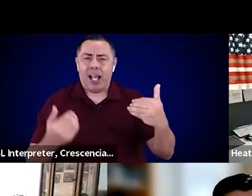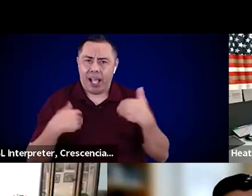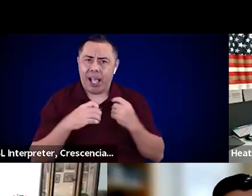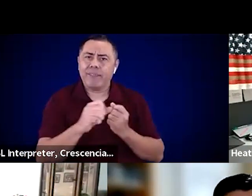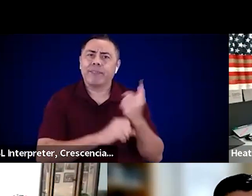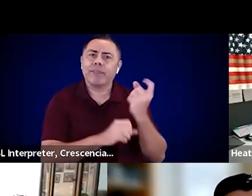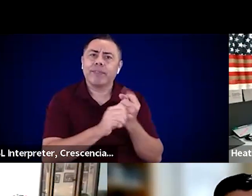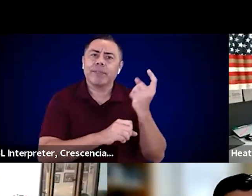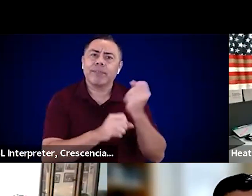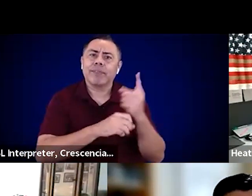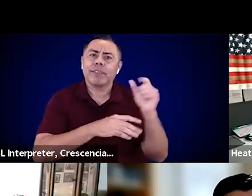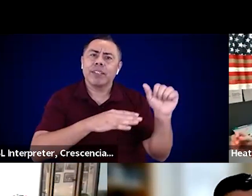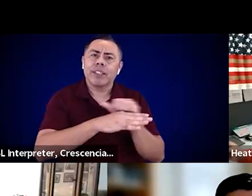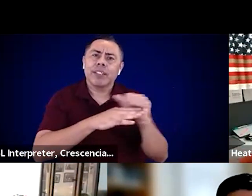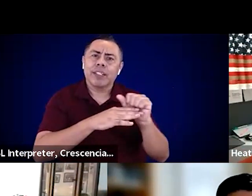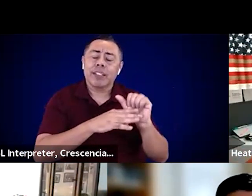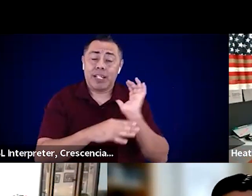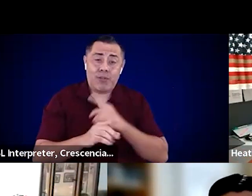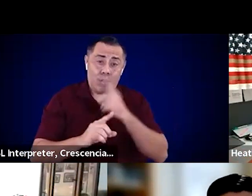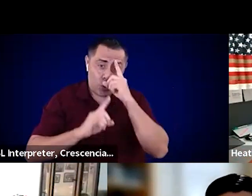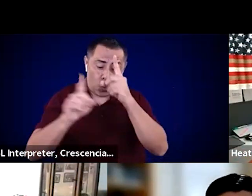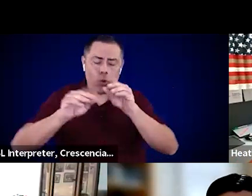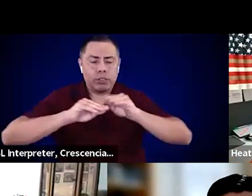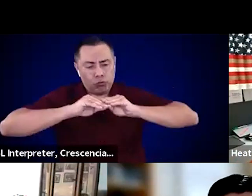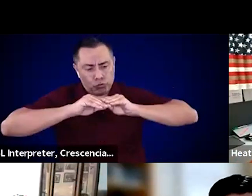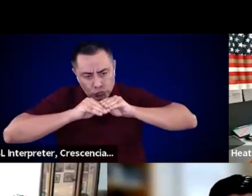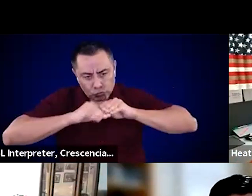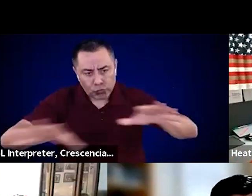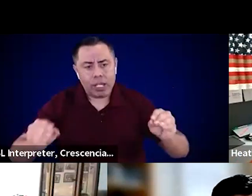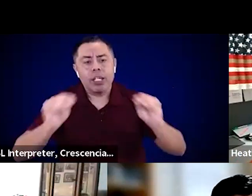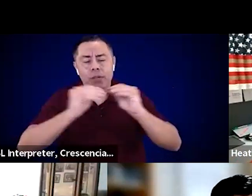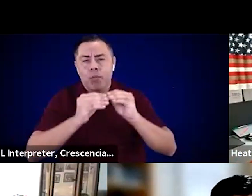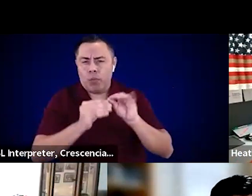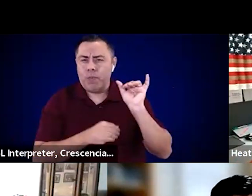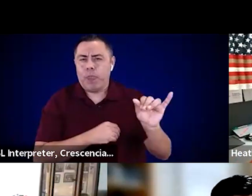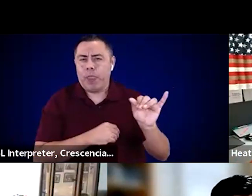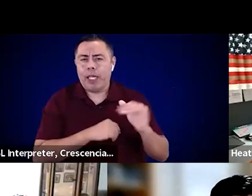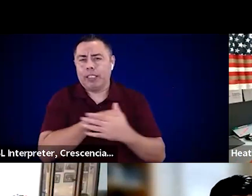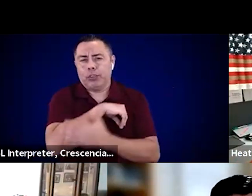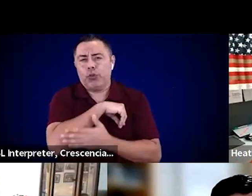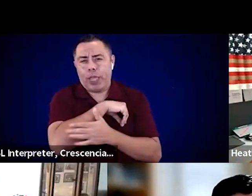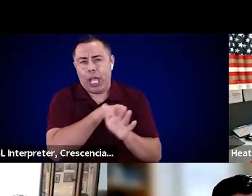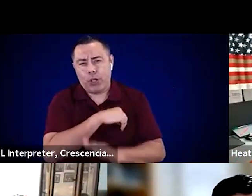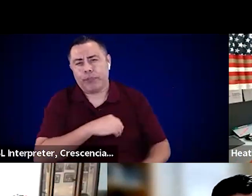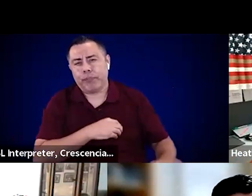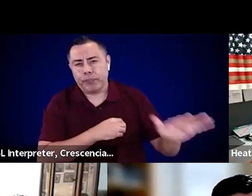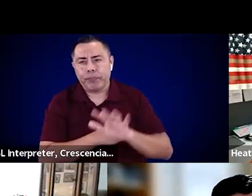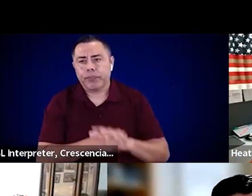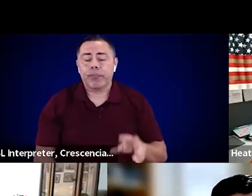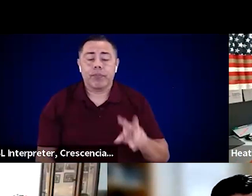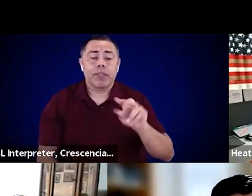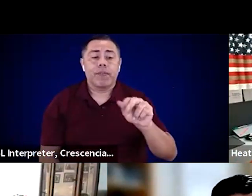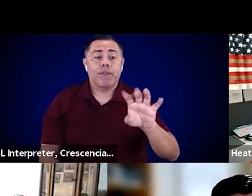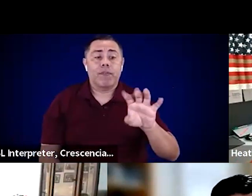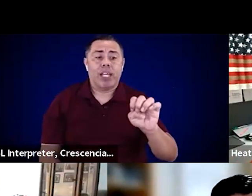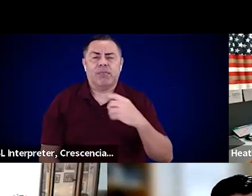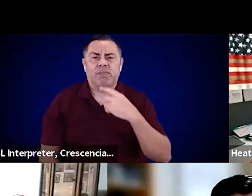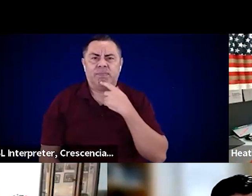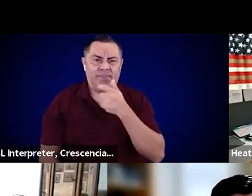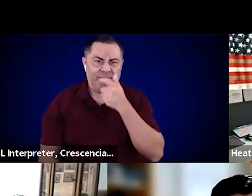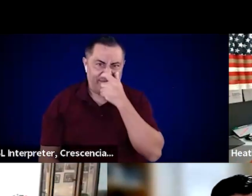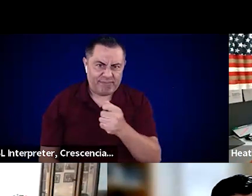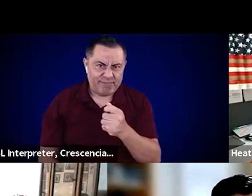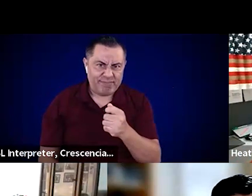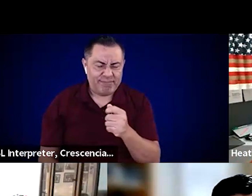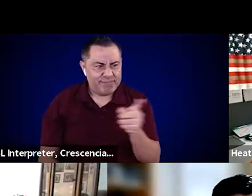Yeah, it's interesting to hear all the different points you touched on. It seems like that common thread